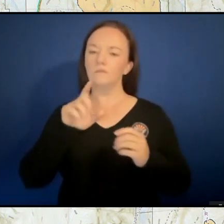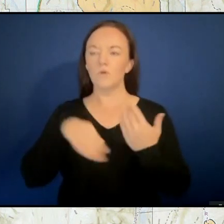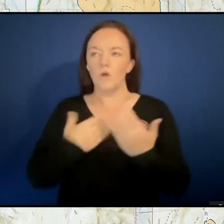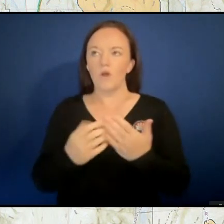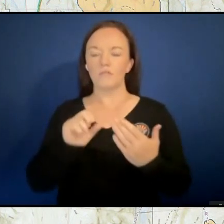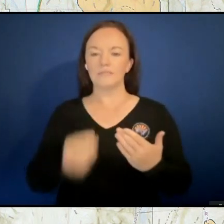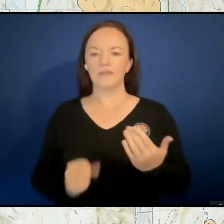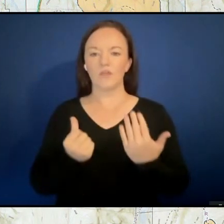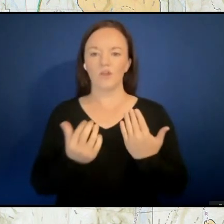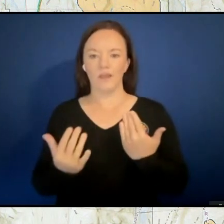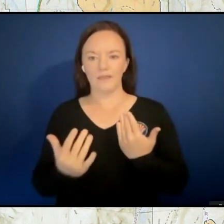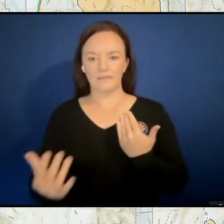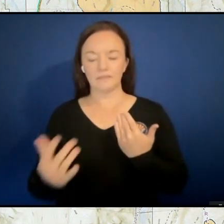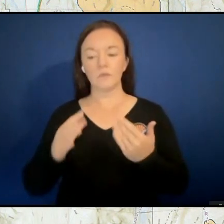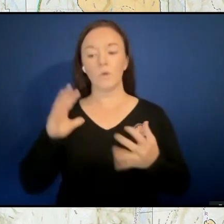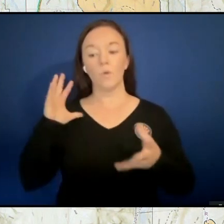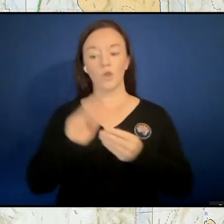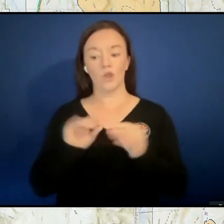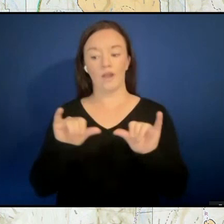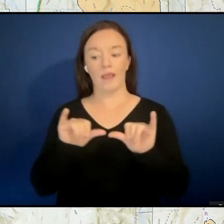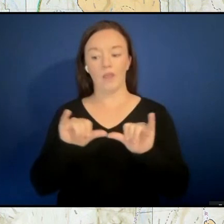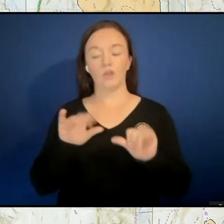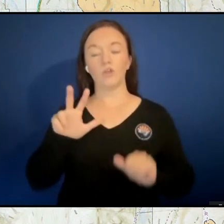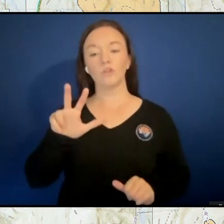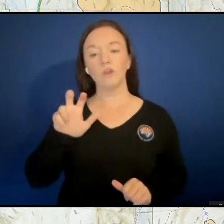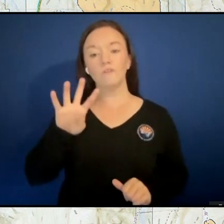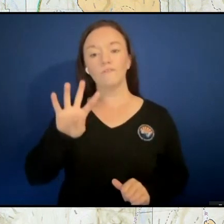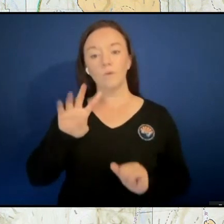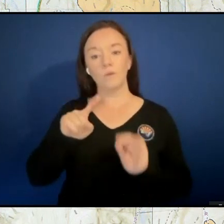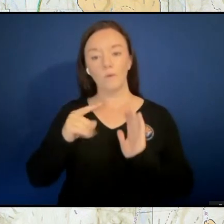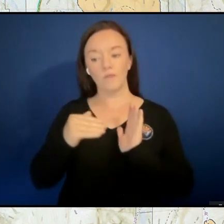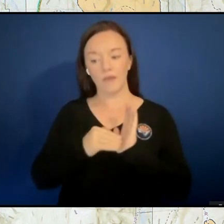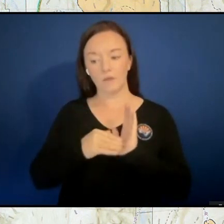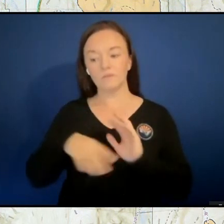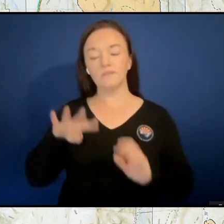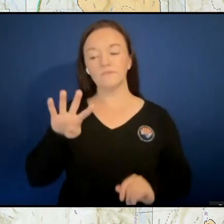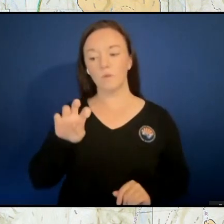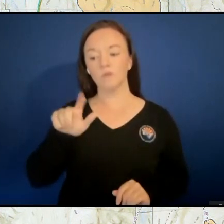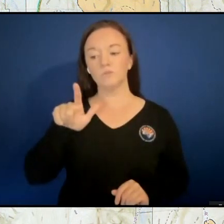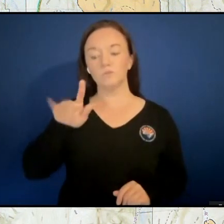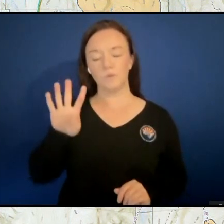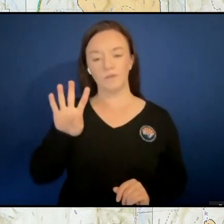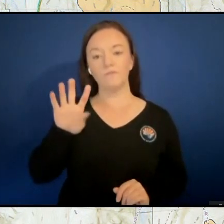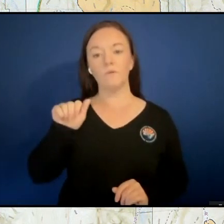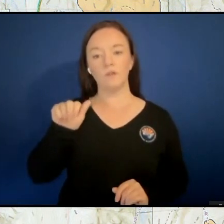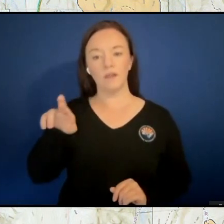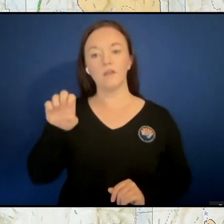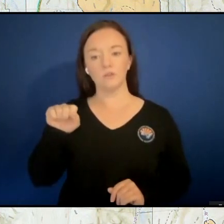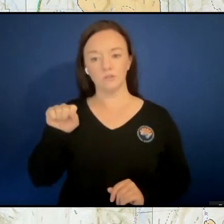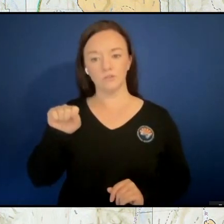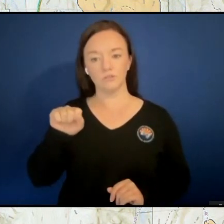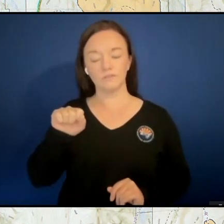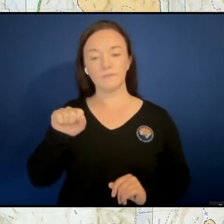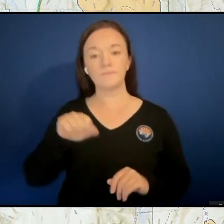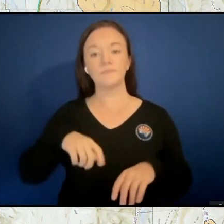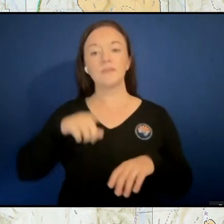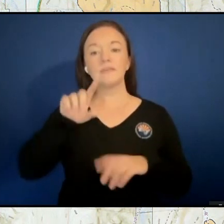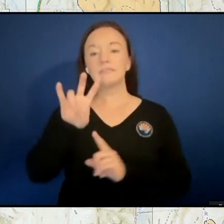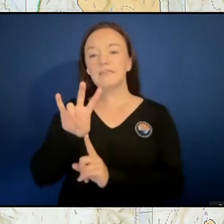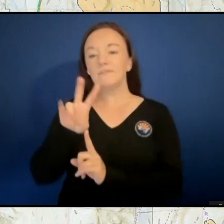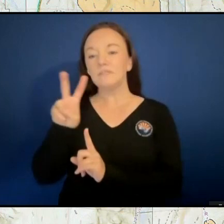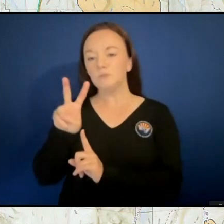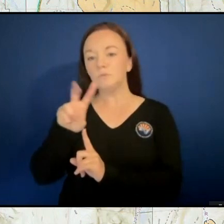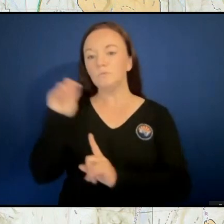But the current acreage is 341,424 acres, 72%